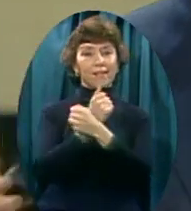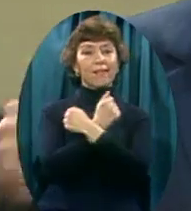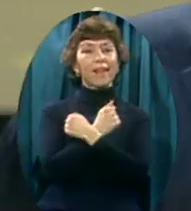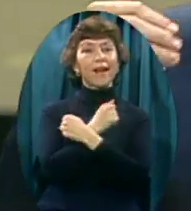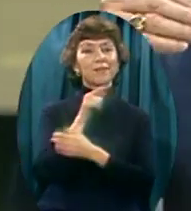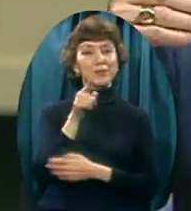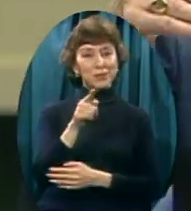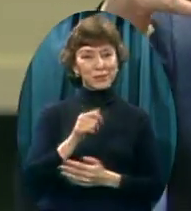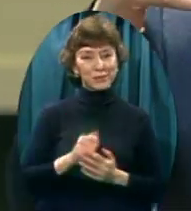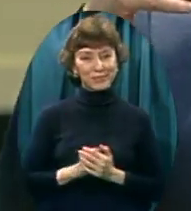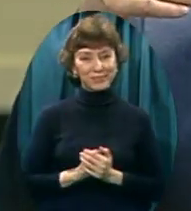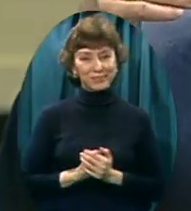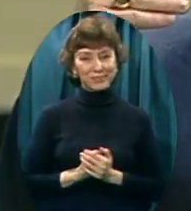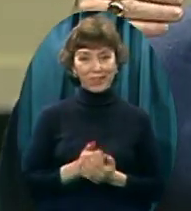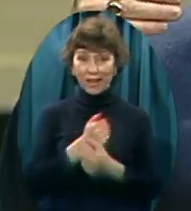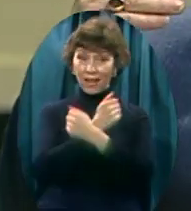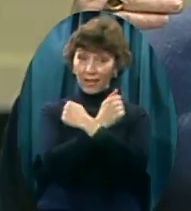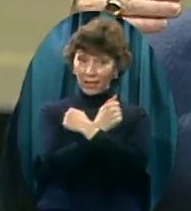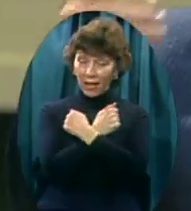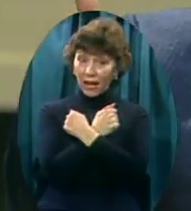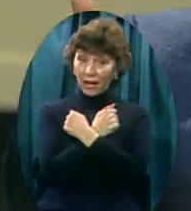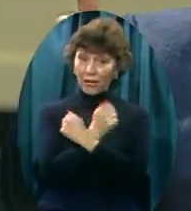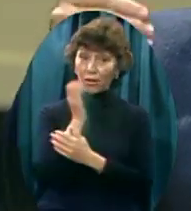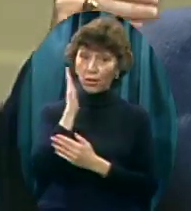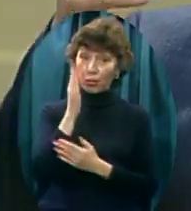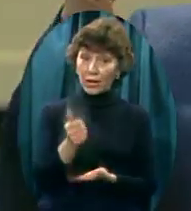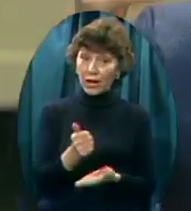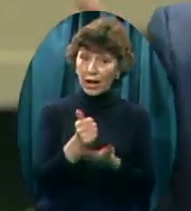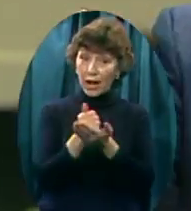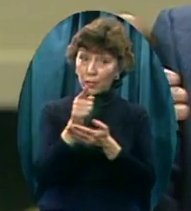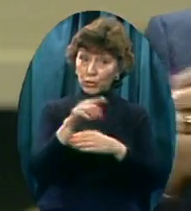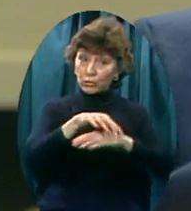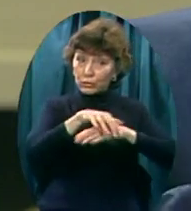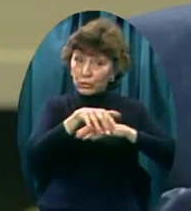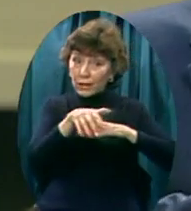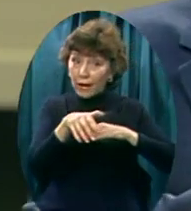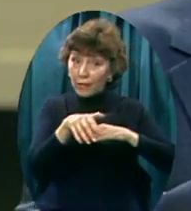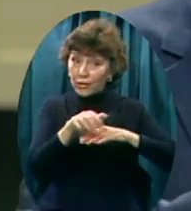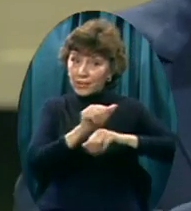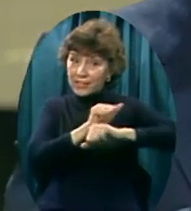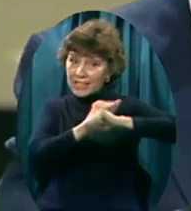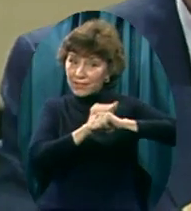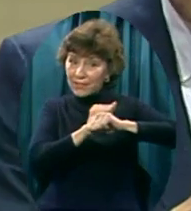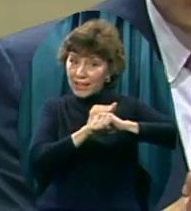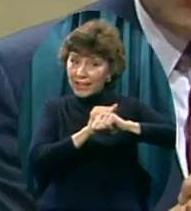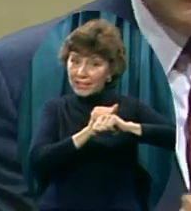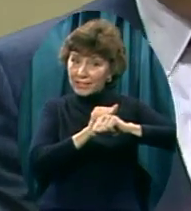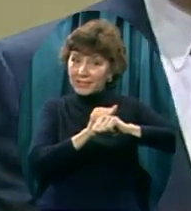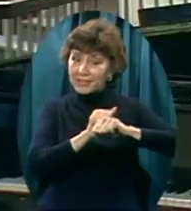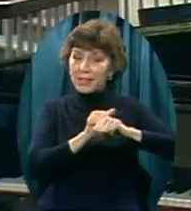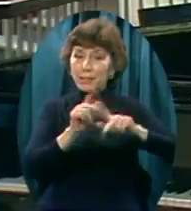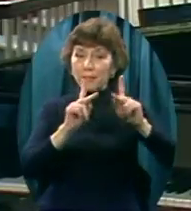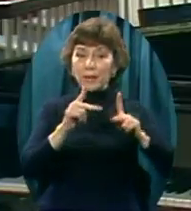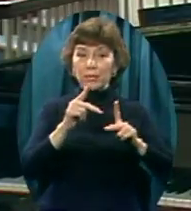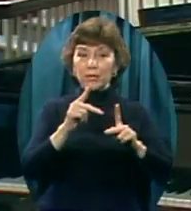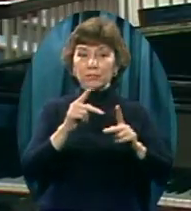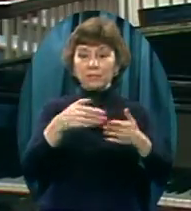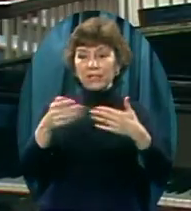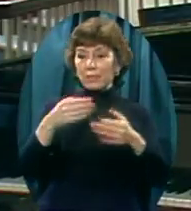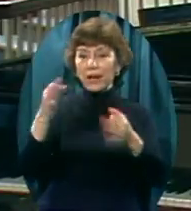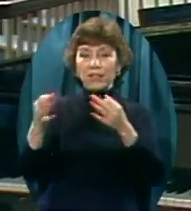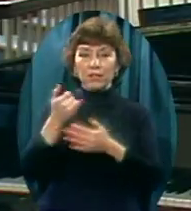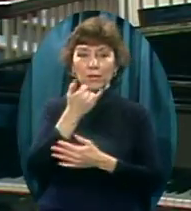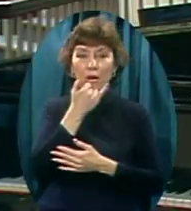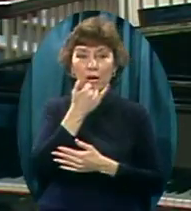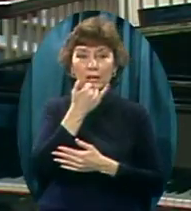you Love will help you To cover And defend Your people Even when they're wrong Love believeth all things